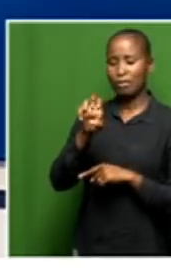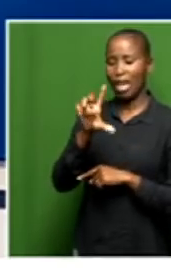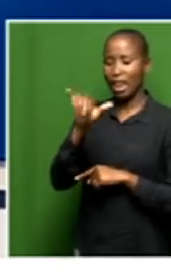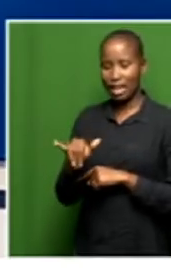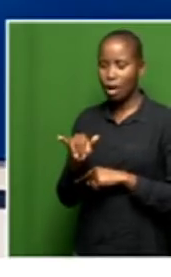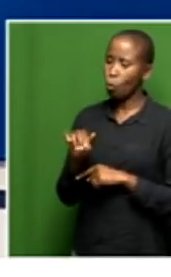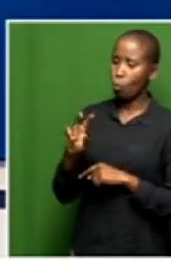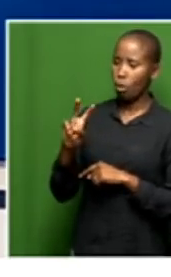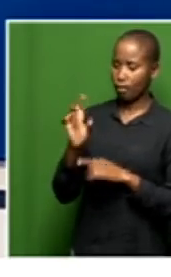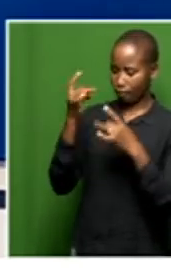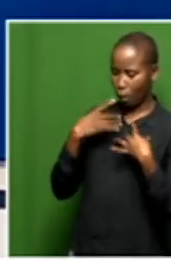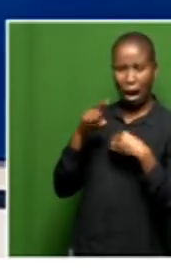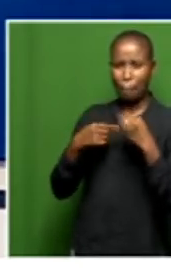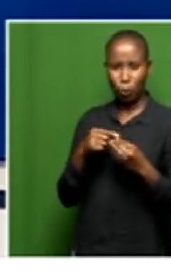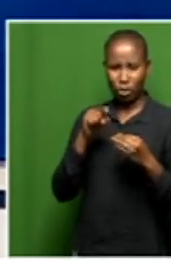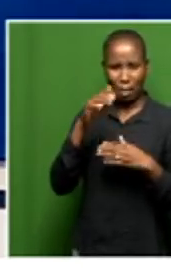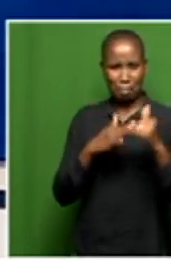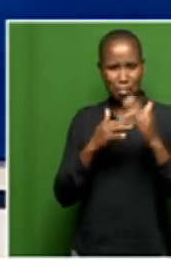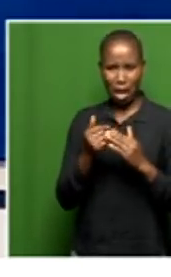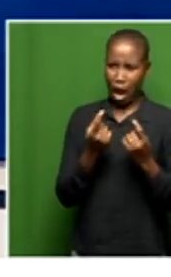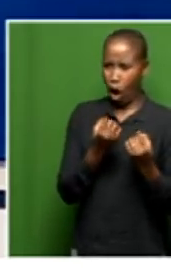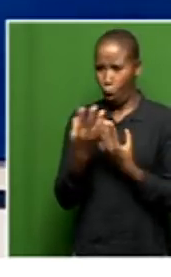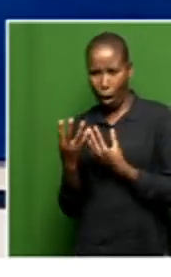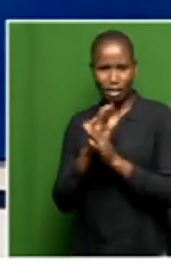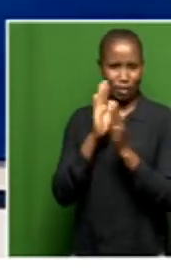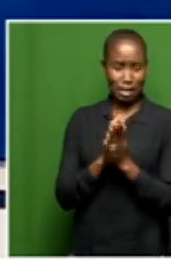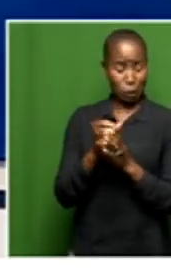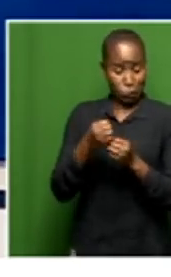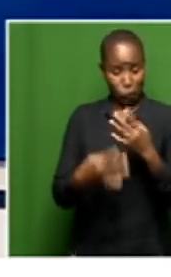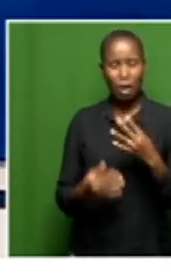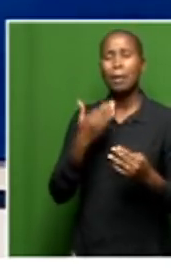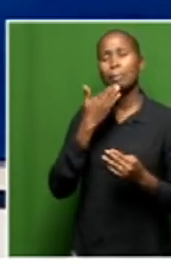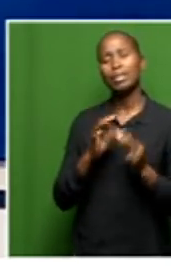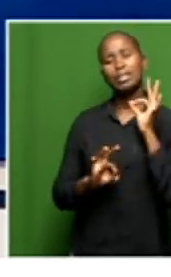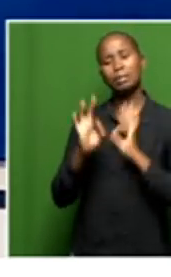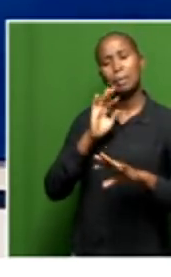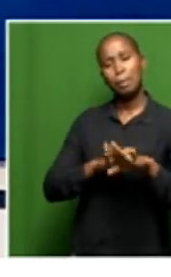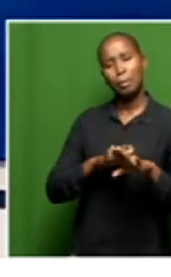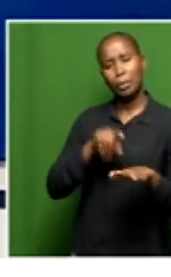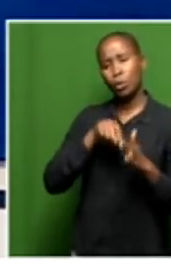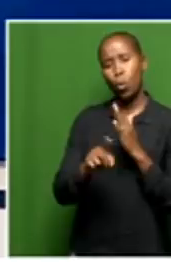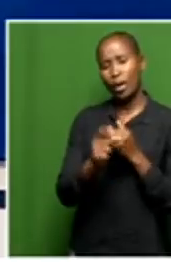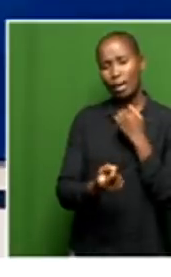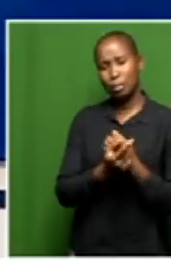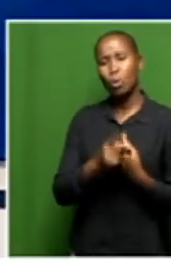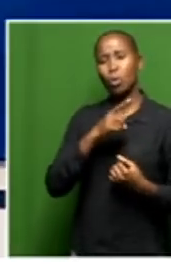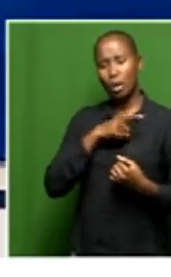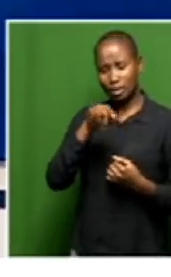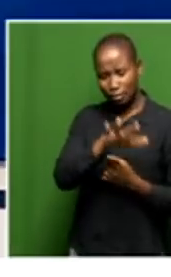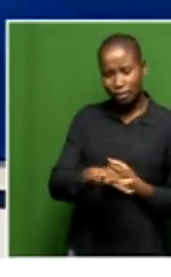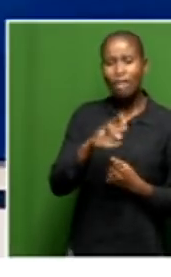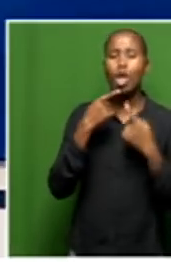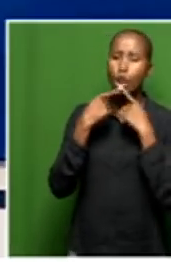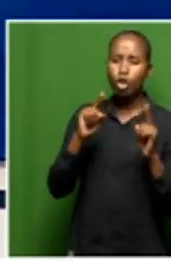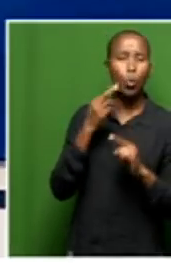financials for this particular facility. Let's talk about that and what has happened, because this facility was launched in